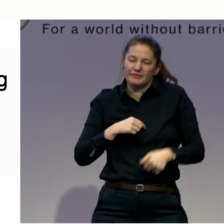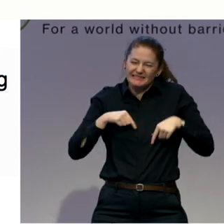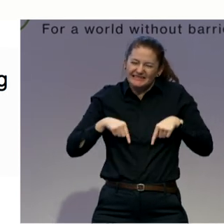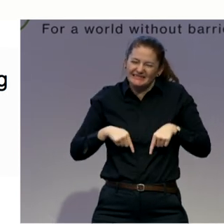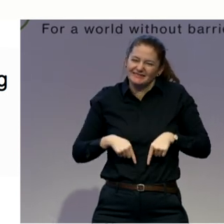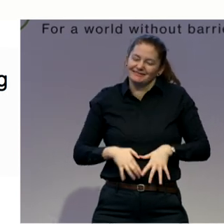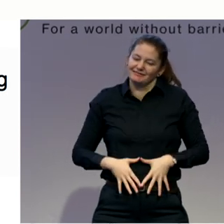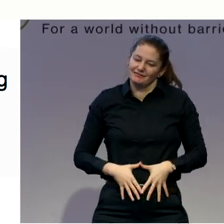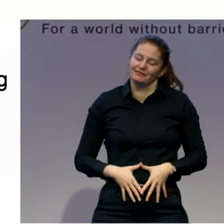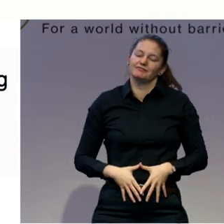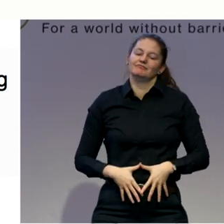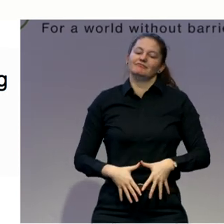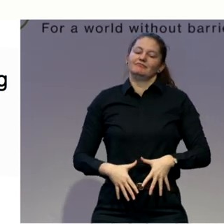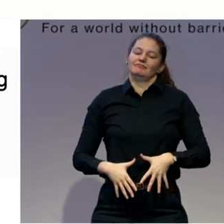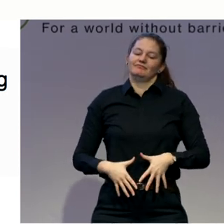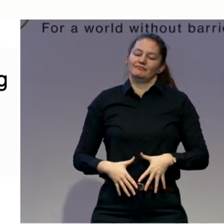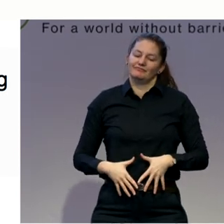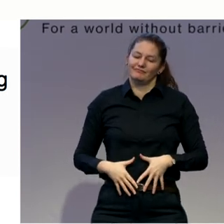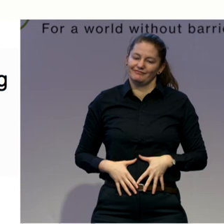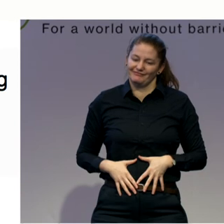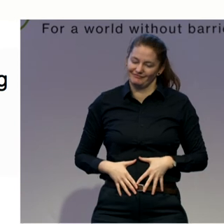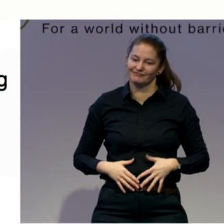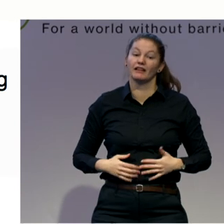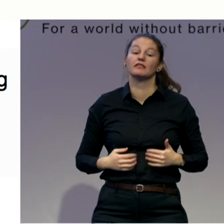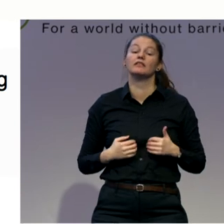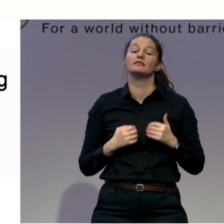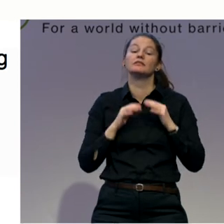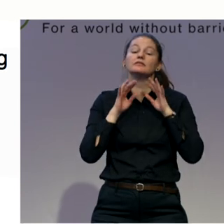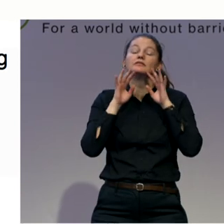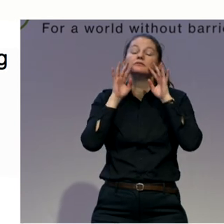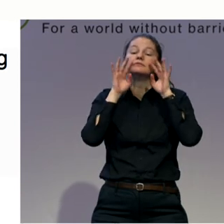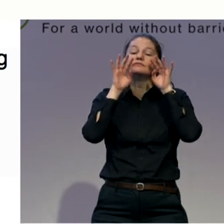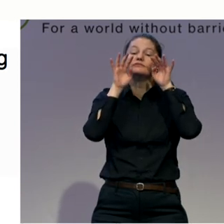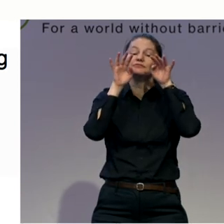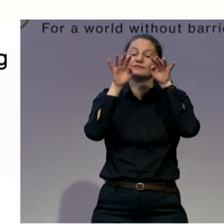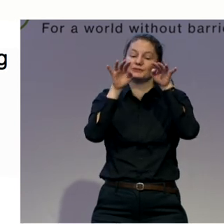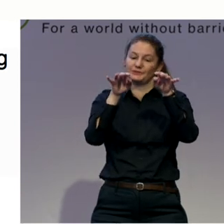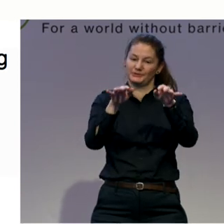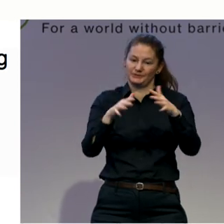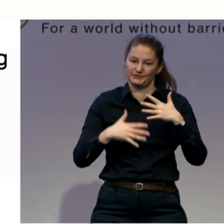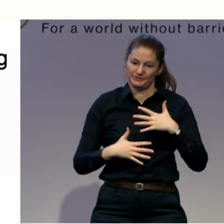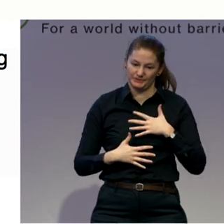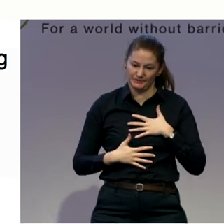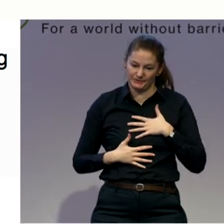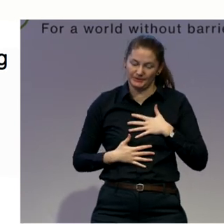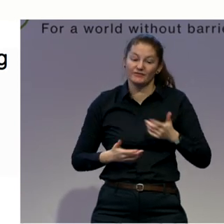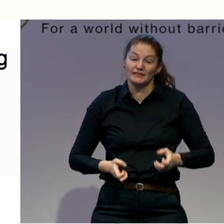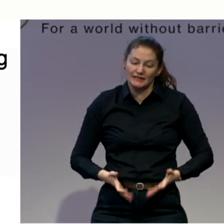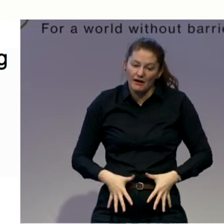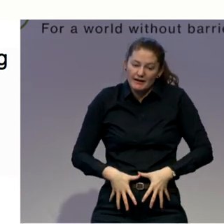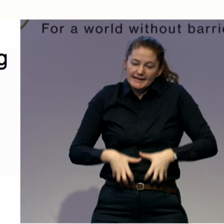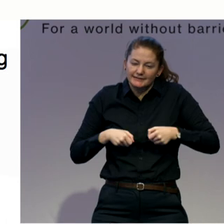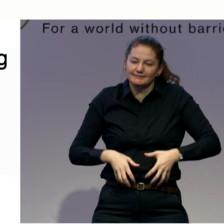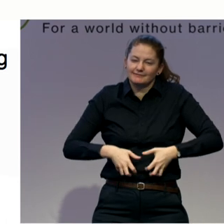then go back with exhale the other way around. So your pelvis, abdominals, lower back, spinal chest and ribs.